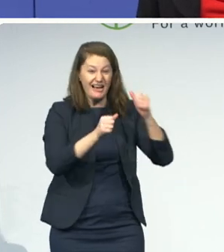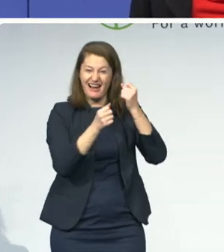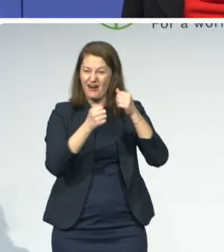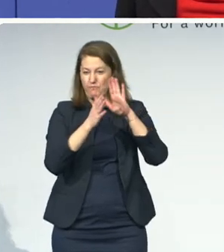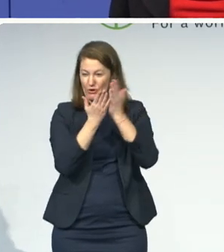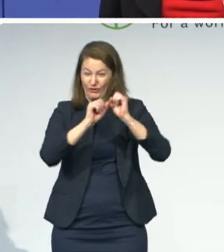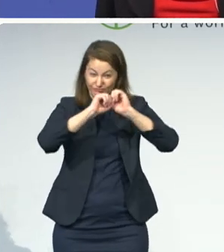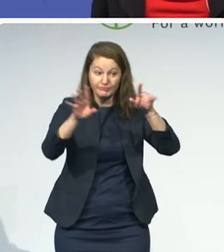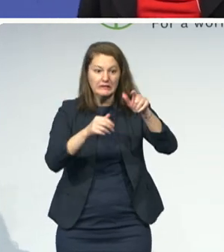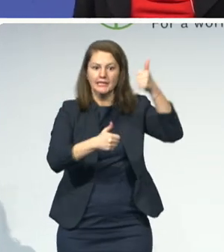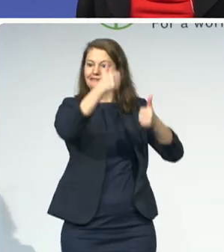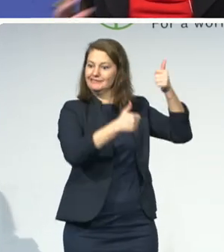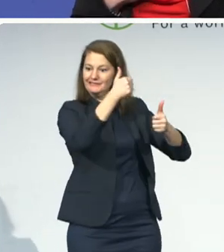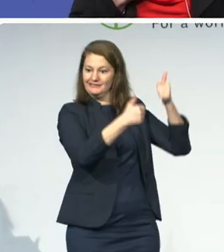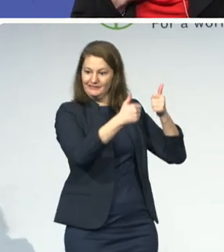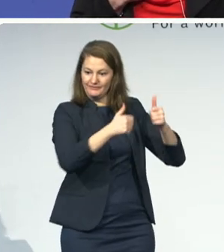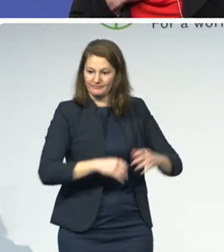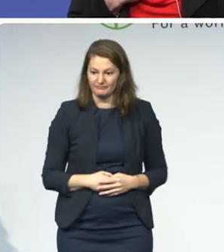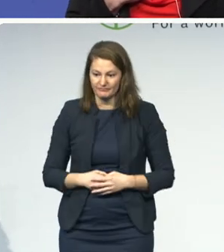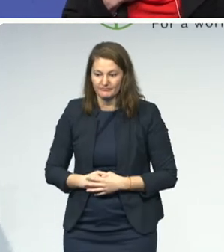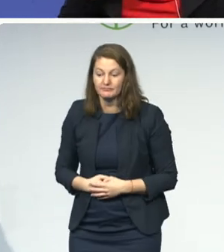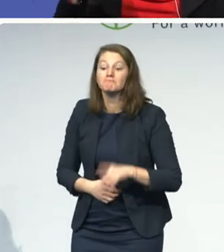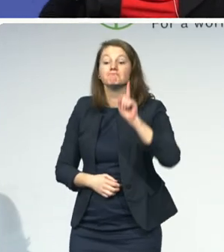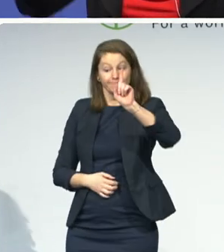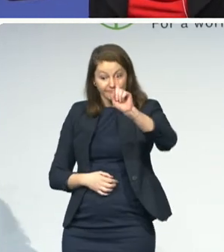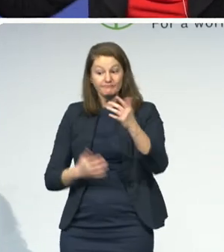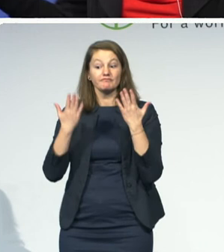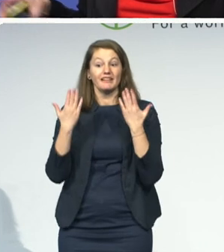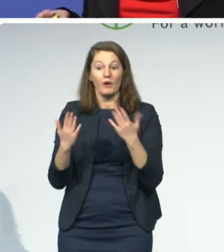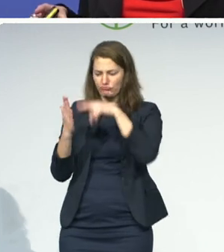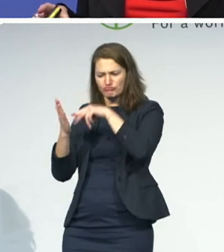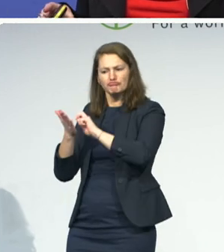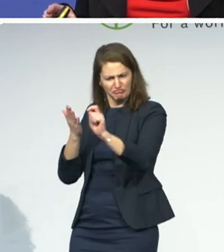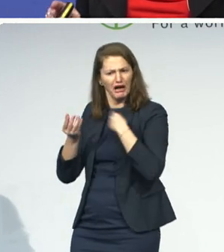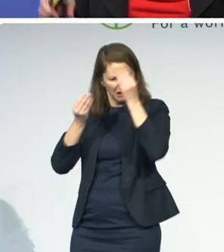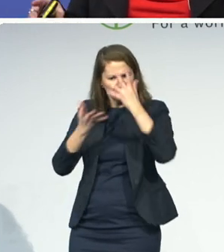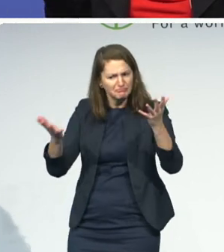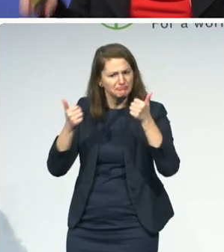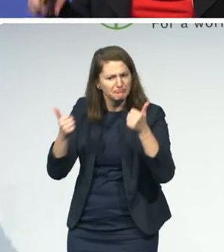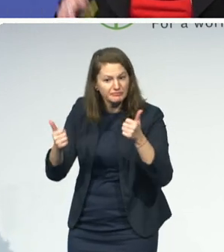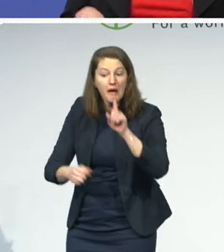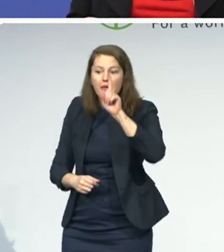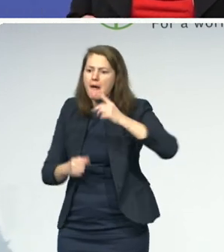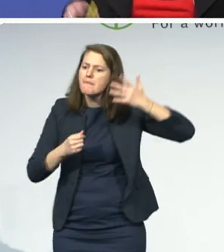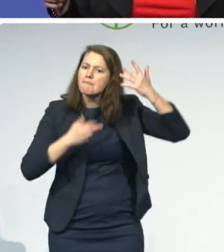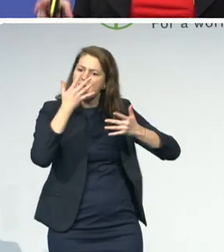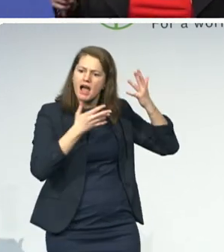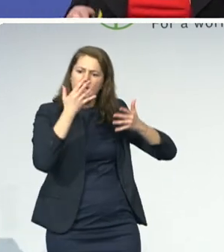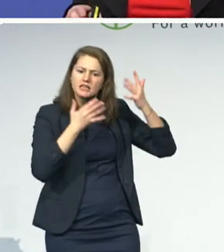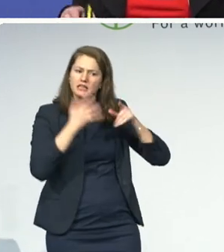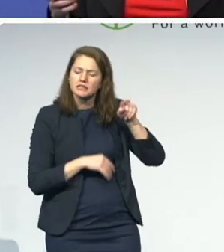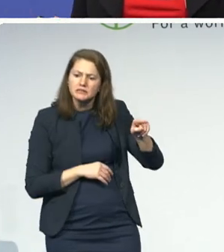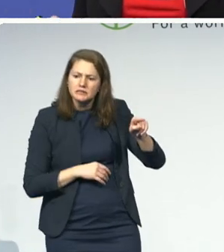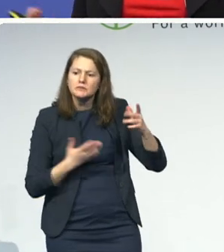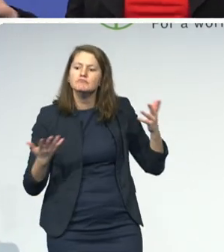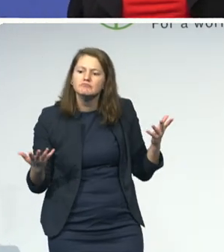math? Math, science, I'm an engineer. I think every child that wants to be an engineer should be an engineer. And right